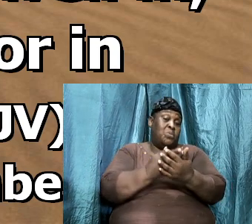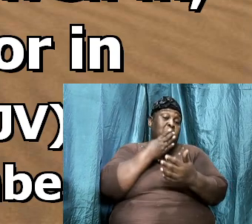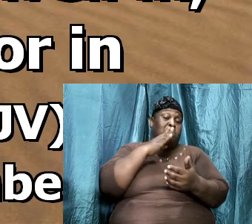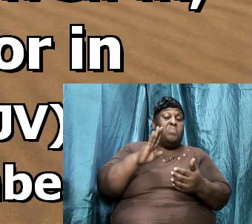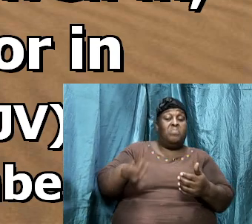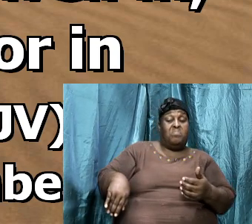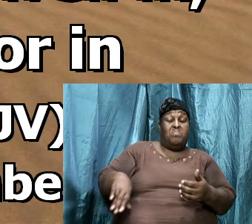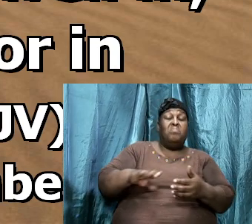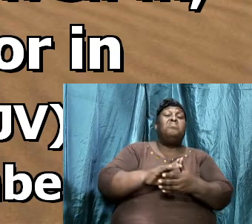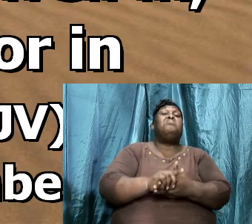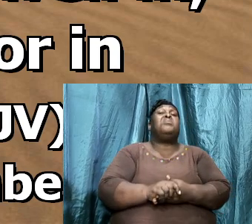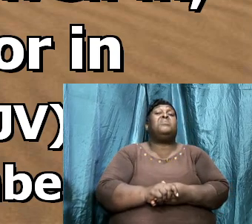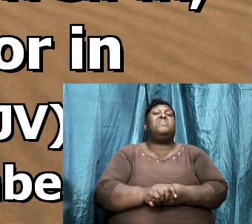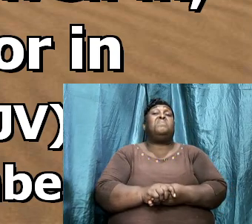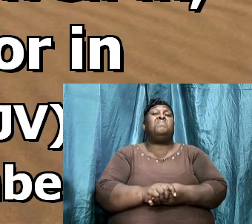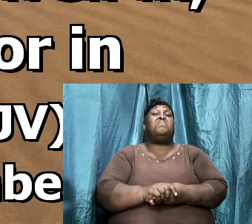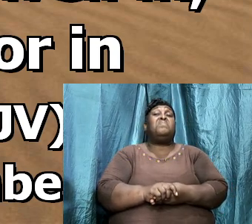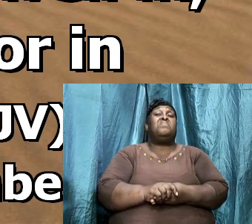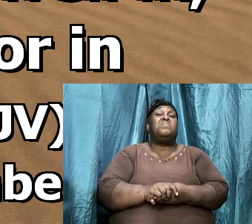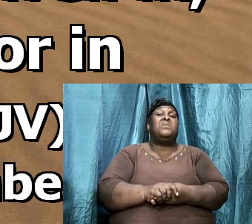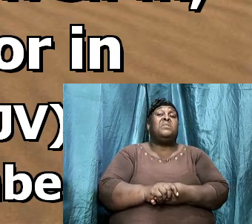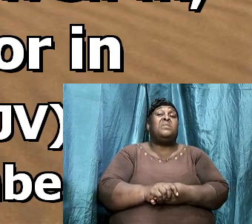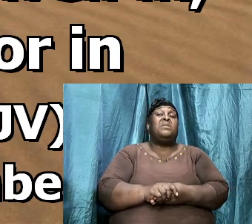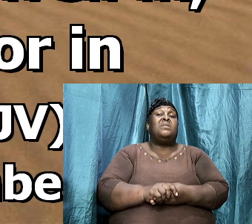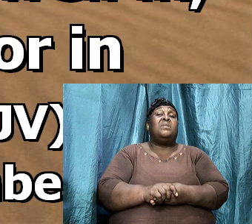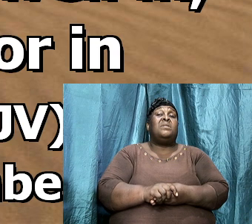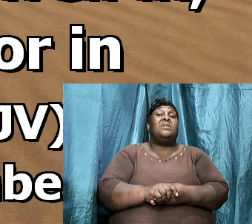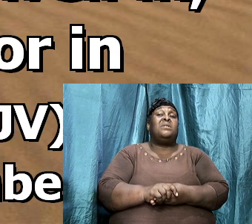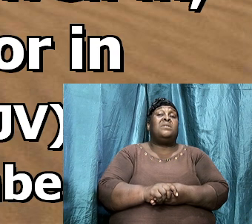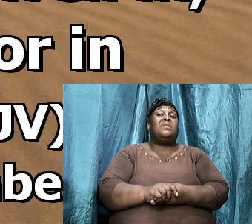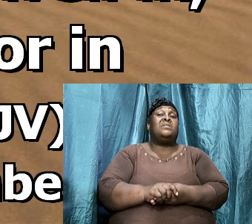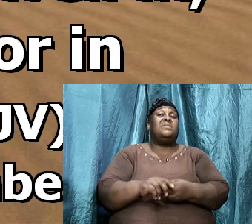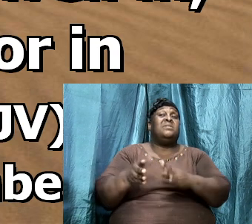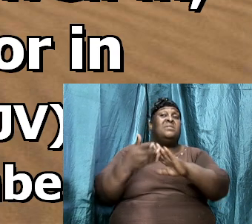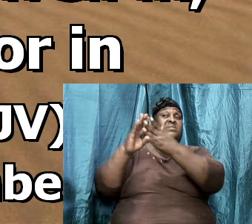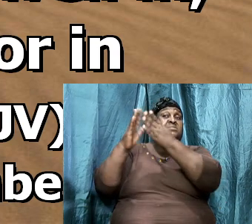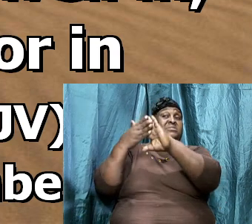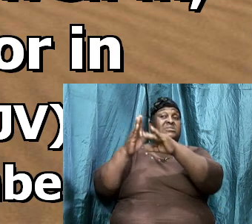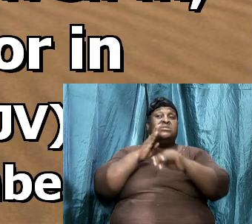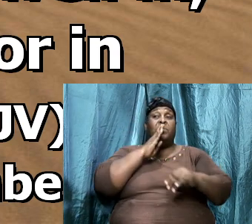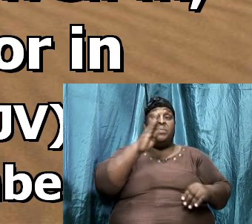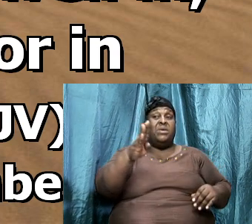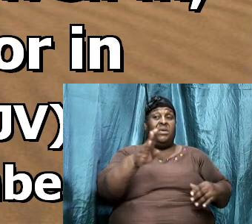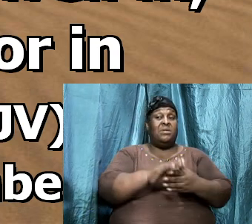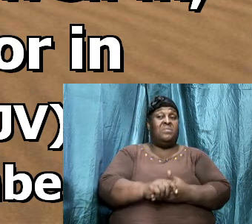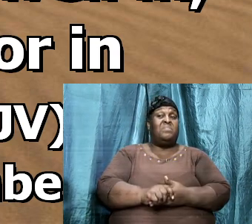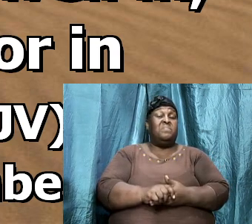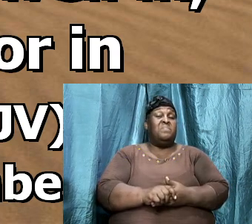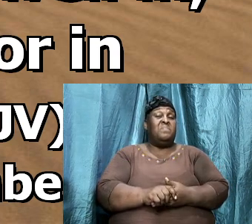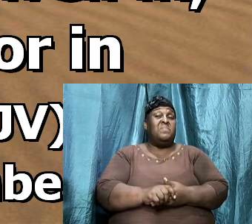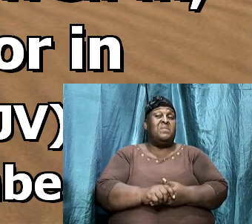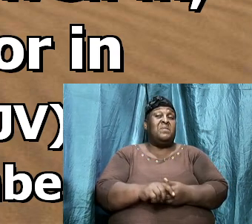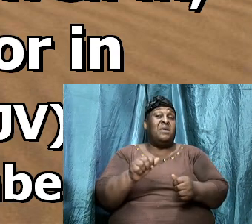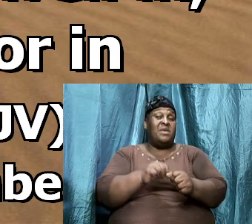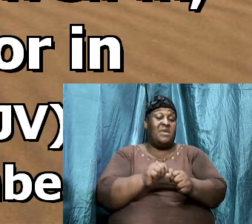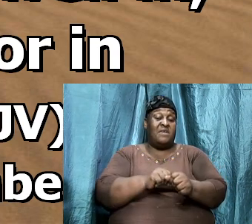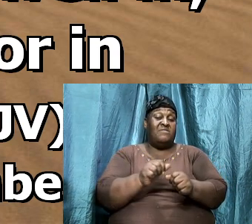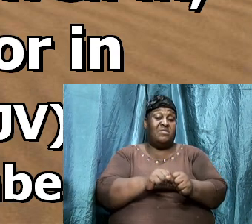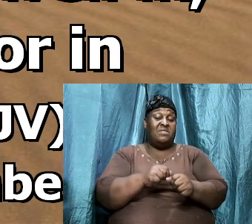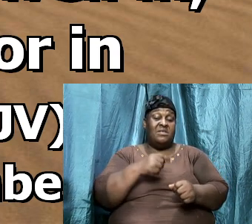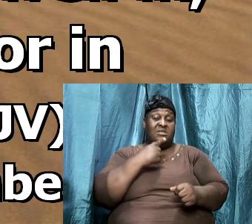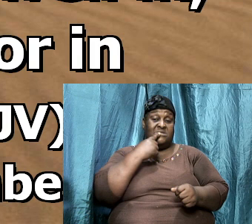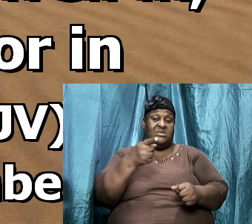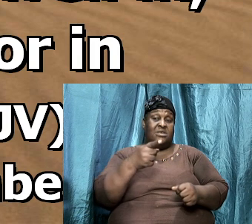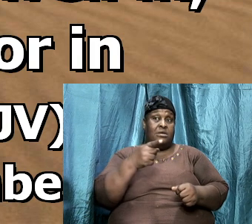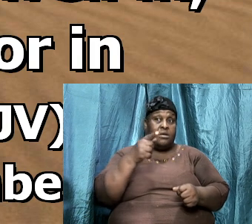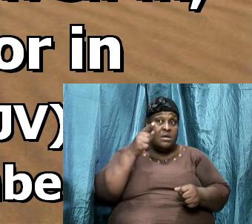bad. And what cities they be. So, everything that he is saying that you should look at,